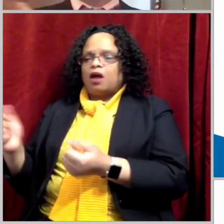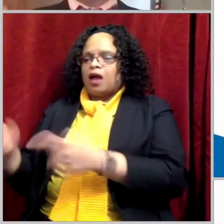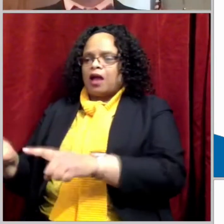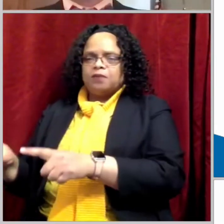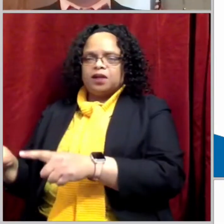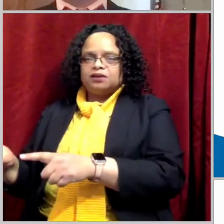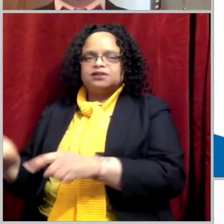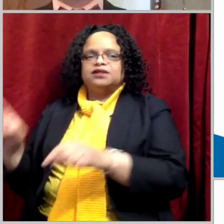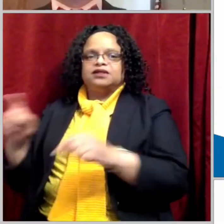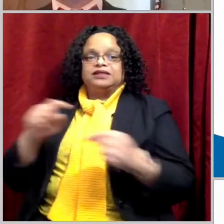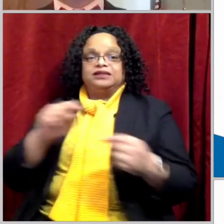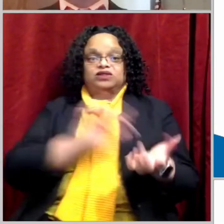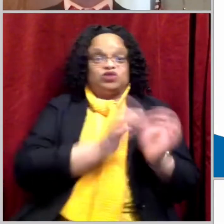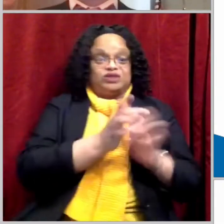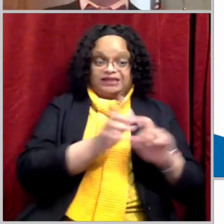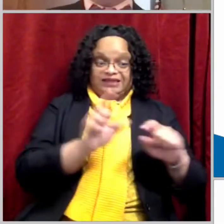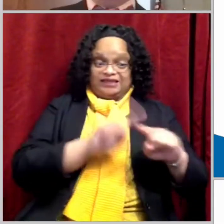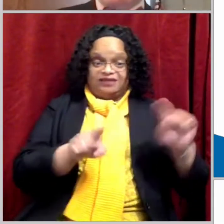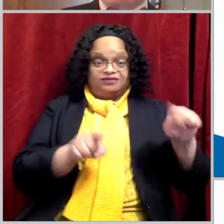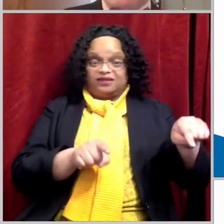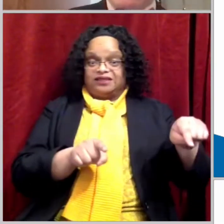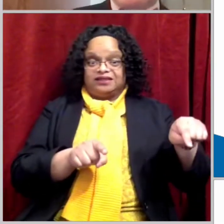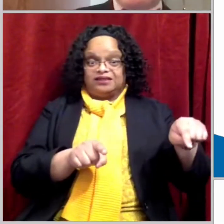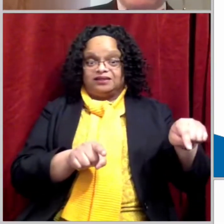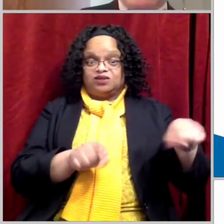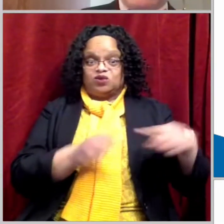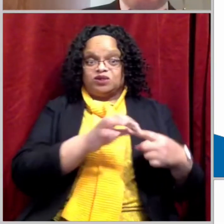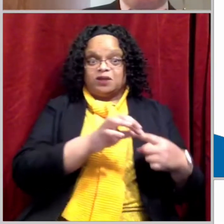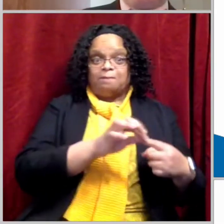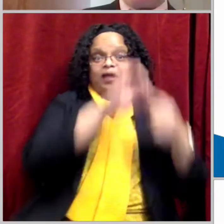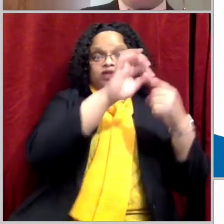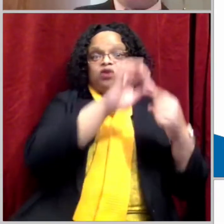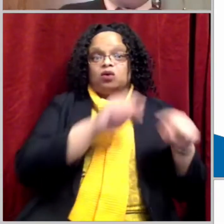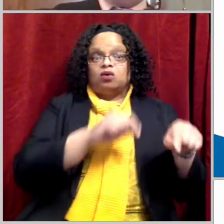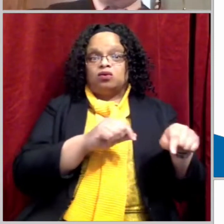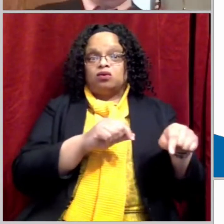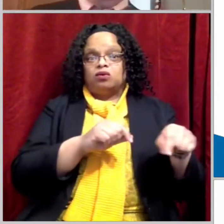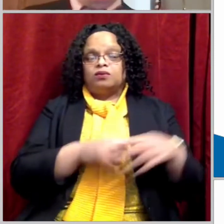all the others that have occurred since that time.